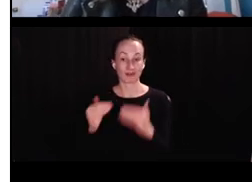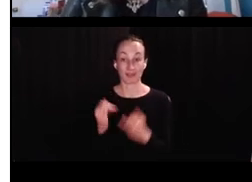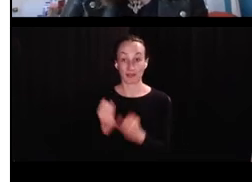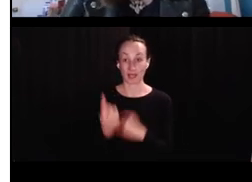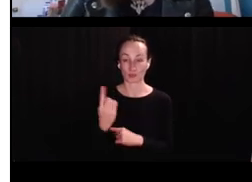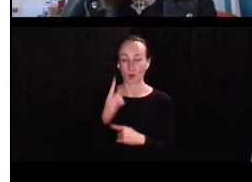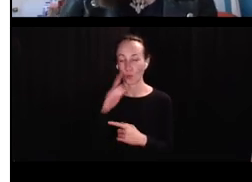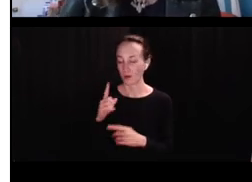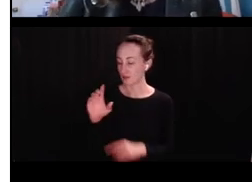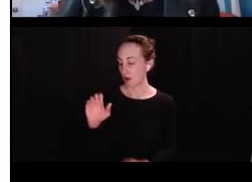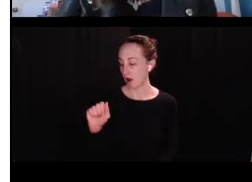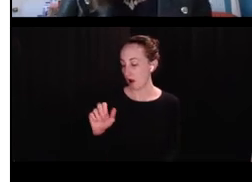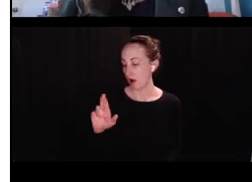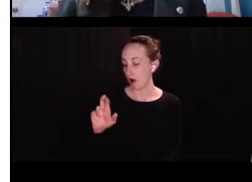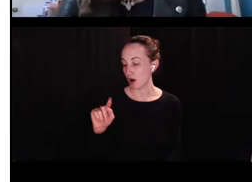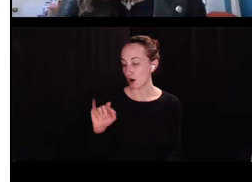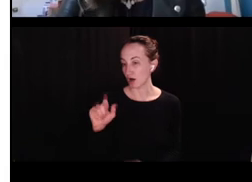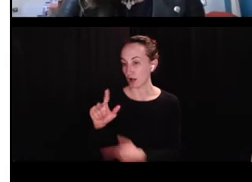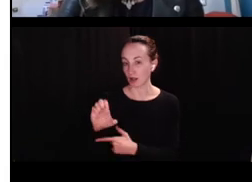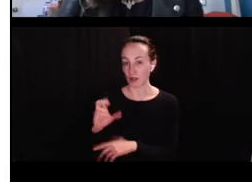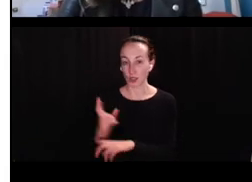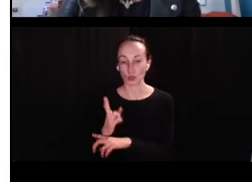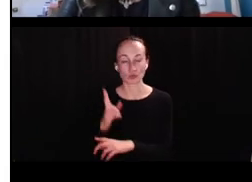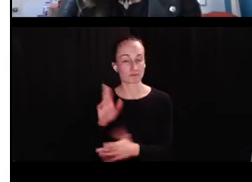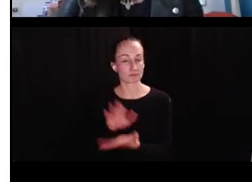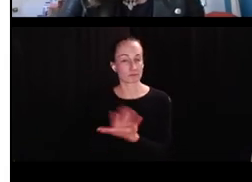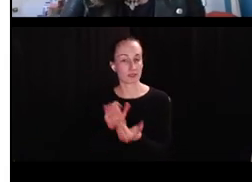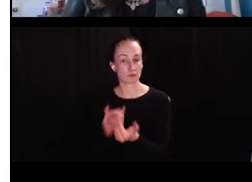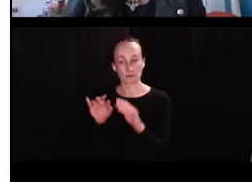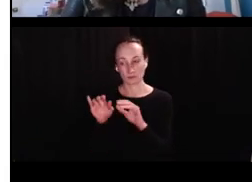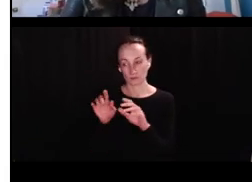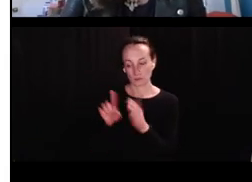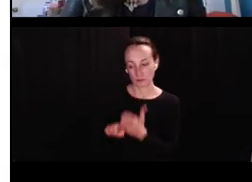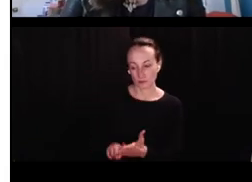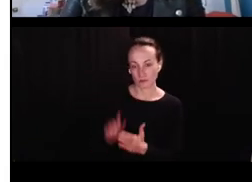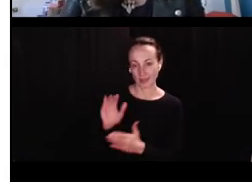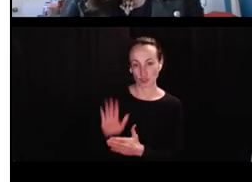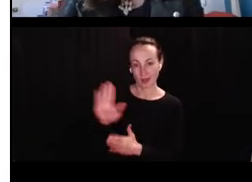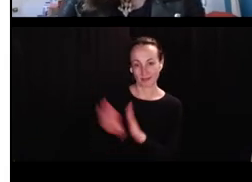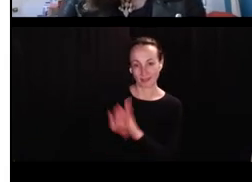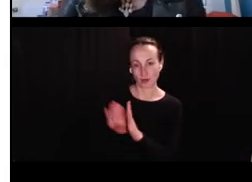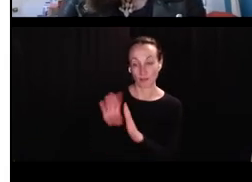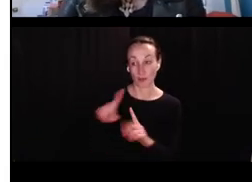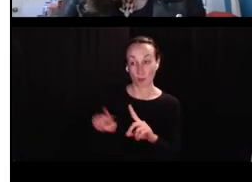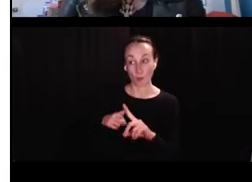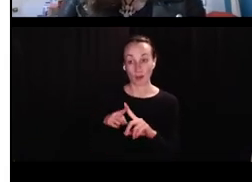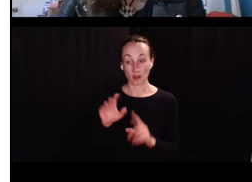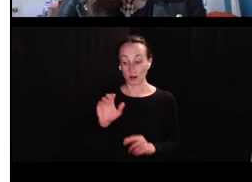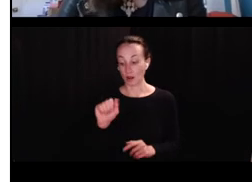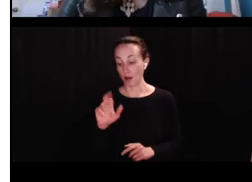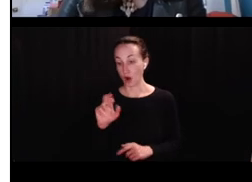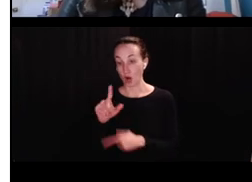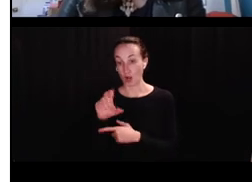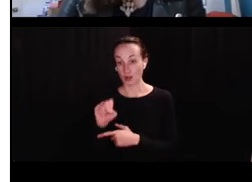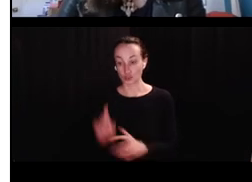then the one that I'm excited about was article use. So I, uh, this is a way to kind of determine where children are in their development.